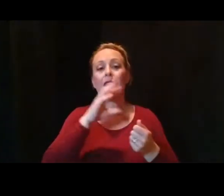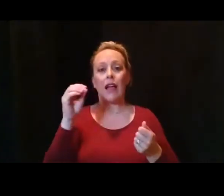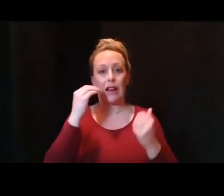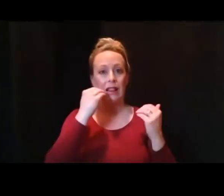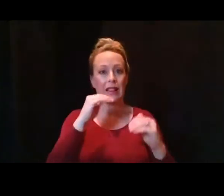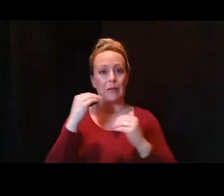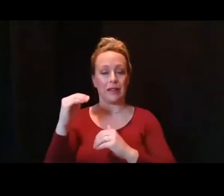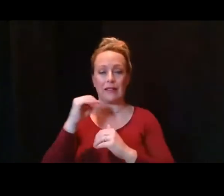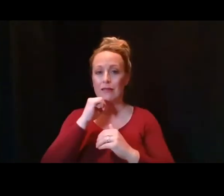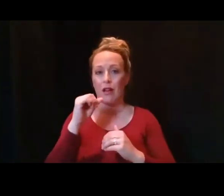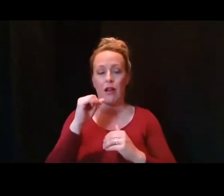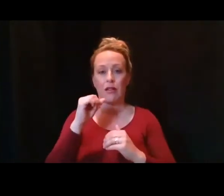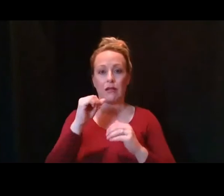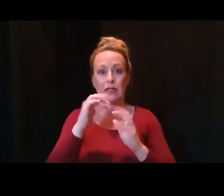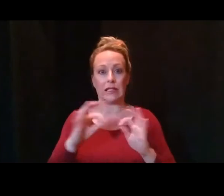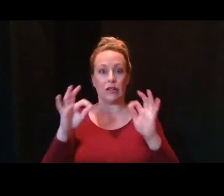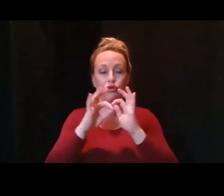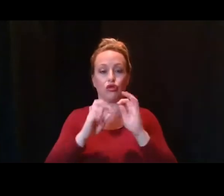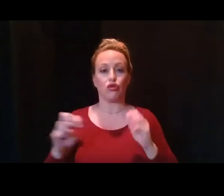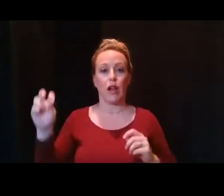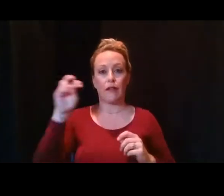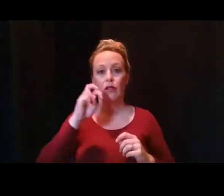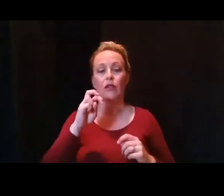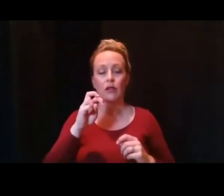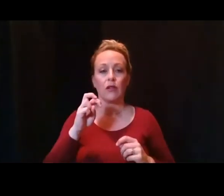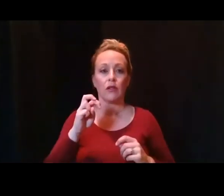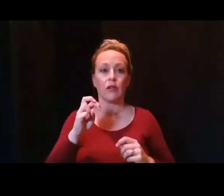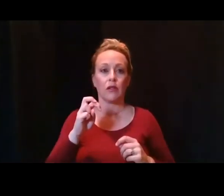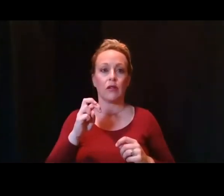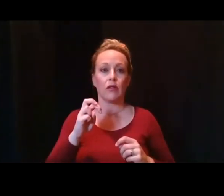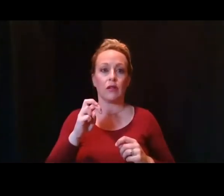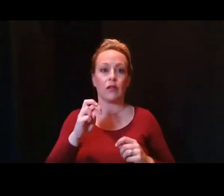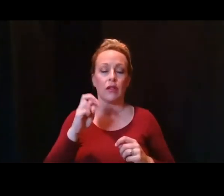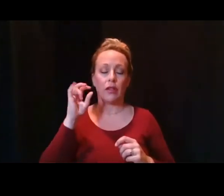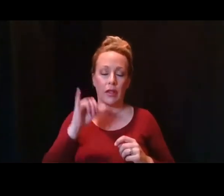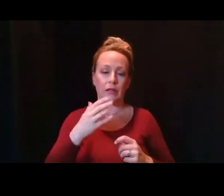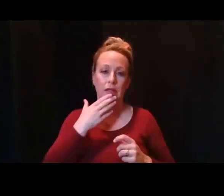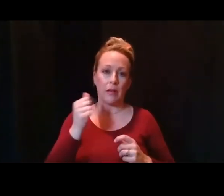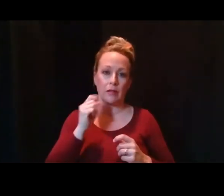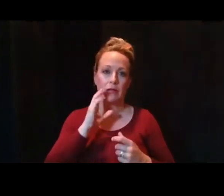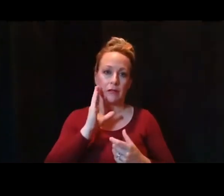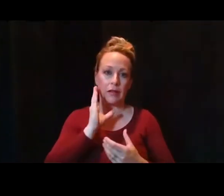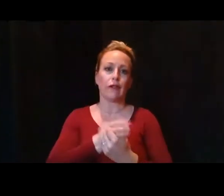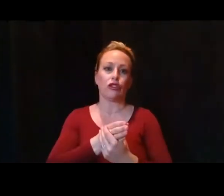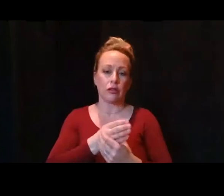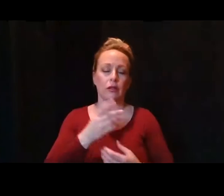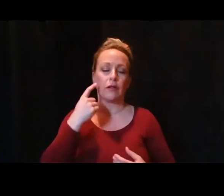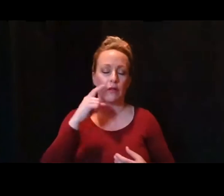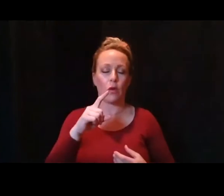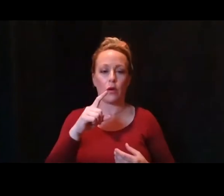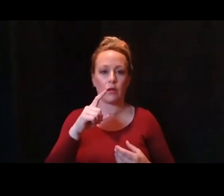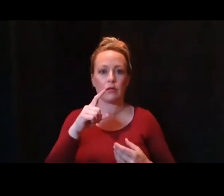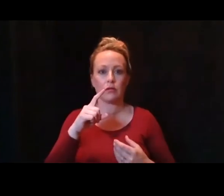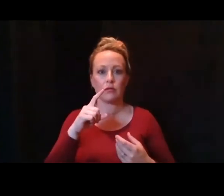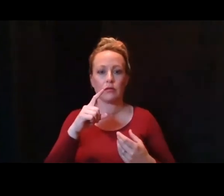travel remain the essential non-pharmacologic interventions that are highly effective at